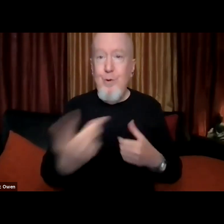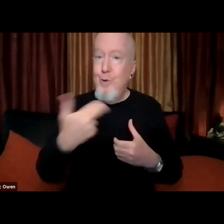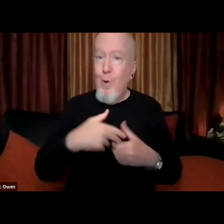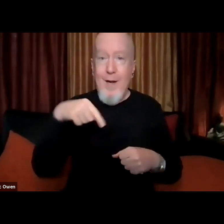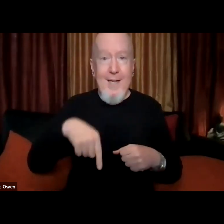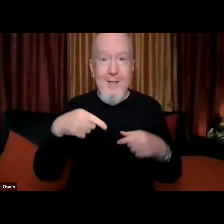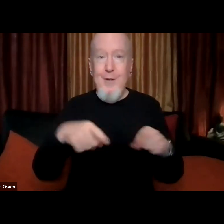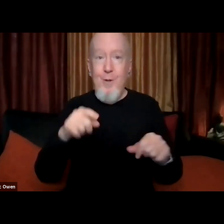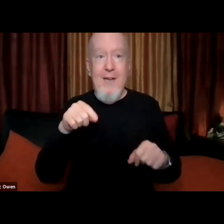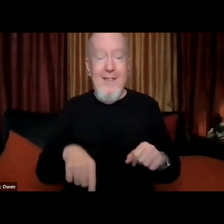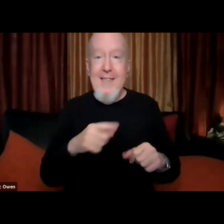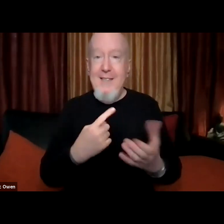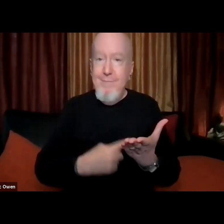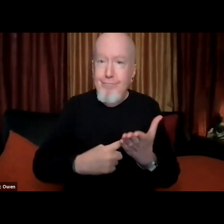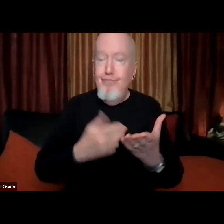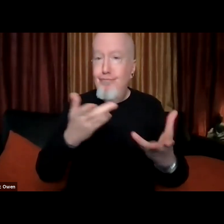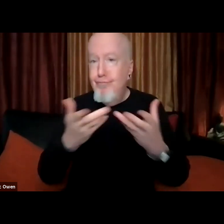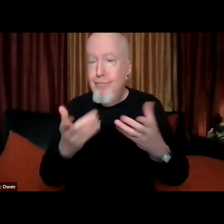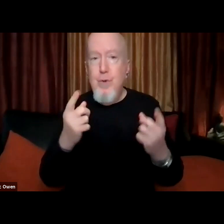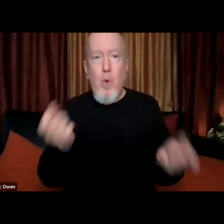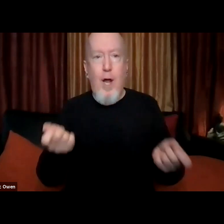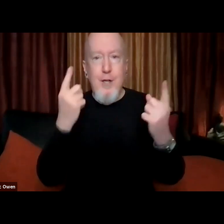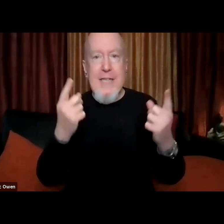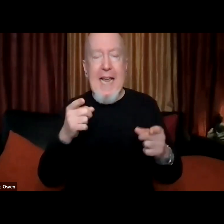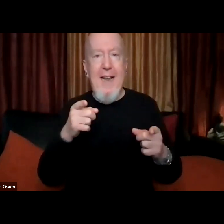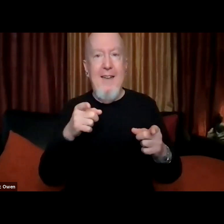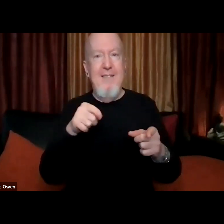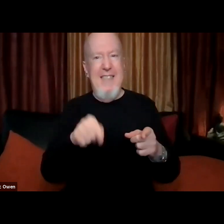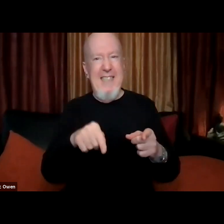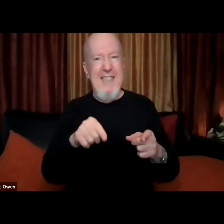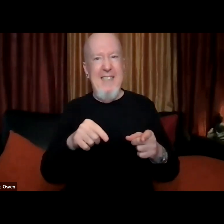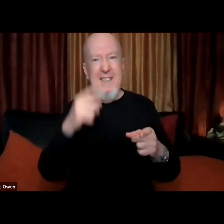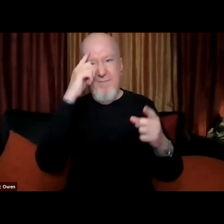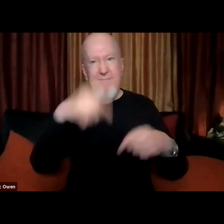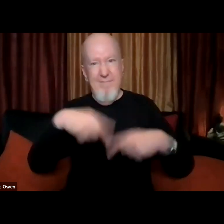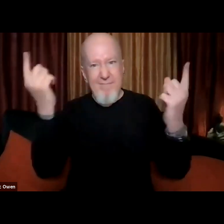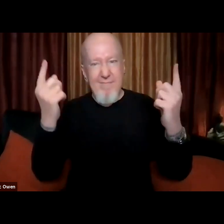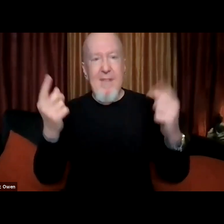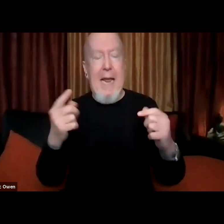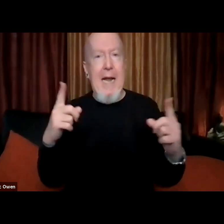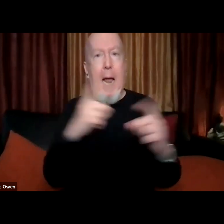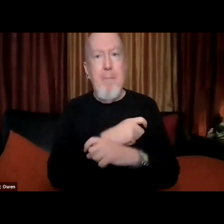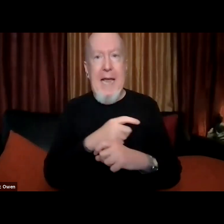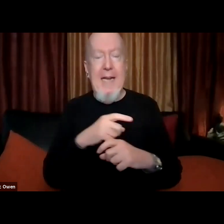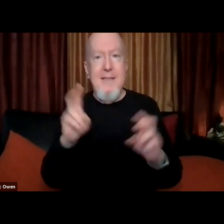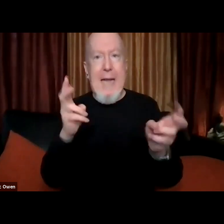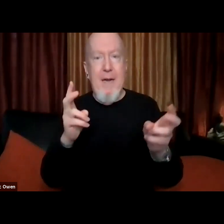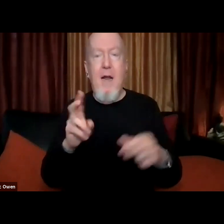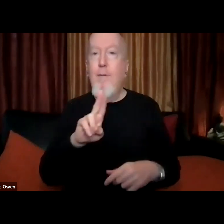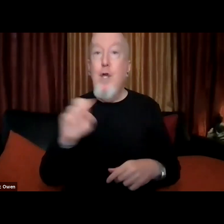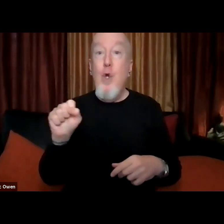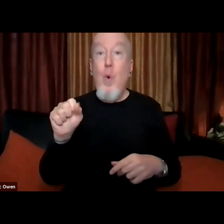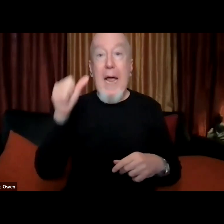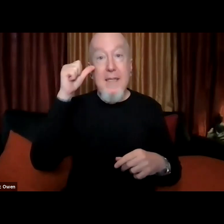this dialogue to understand this contested and complicated terrain of u.s memory